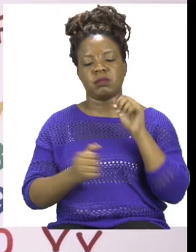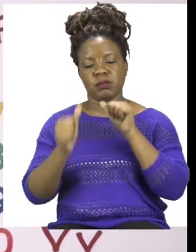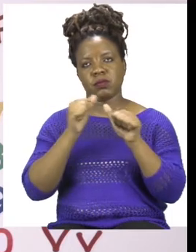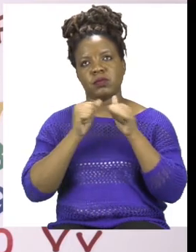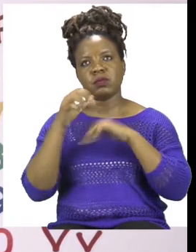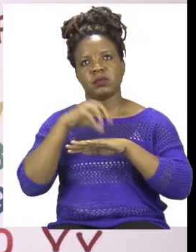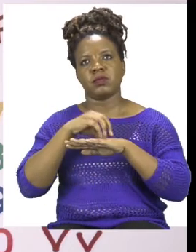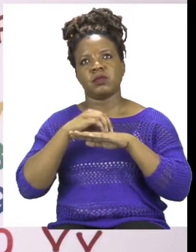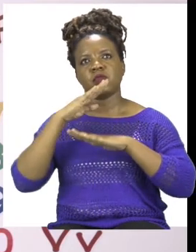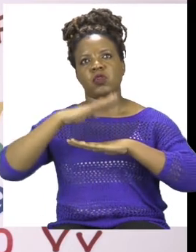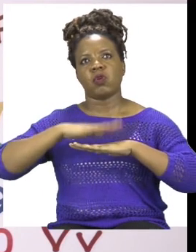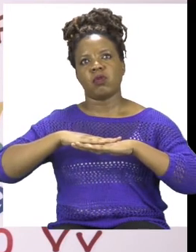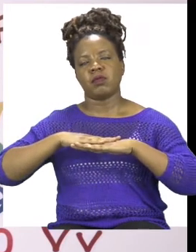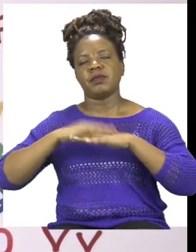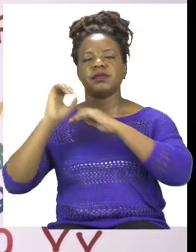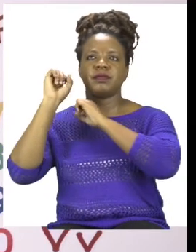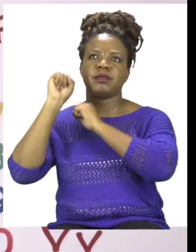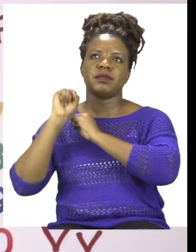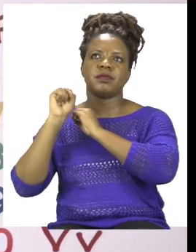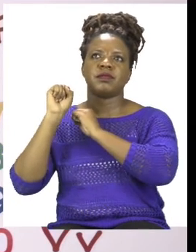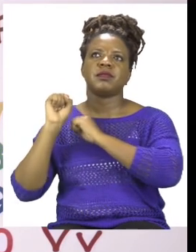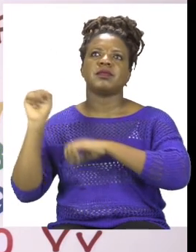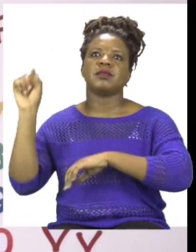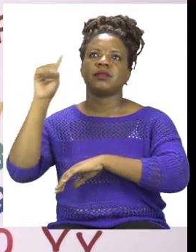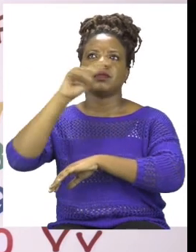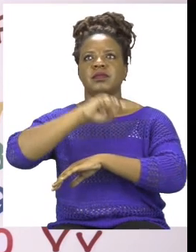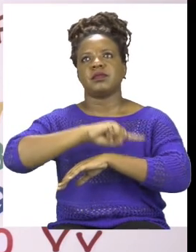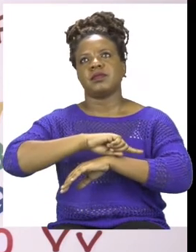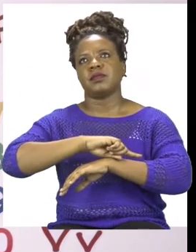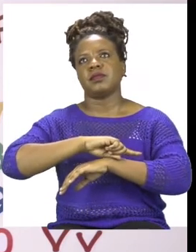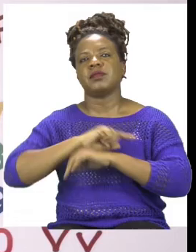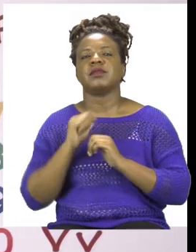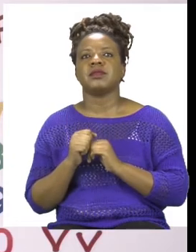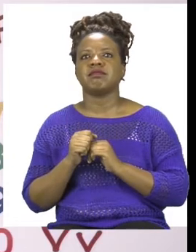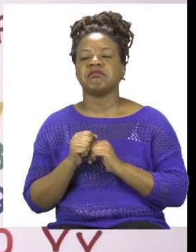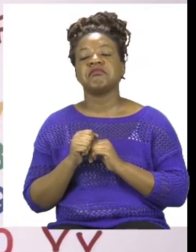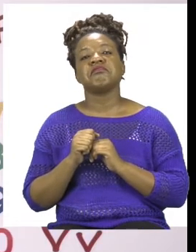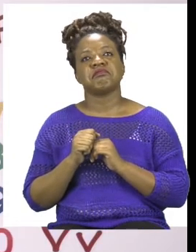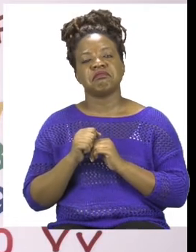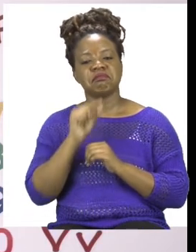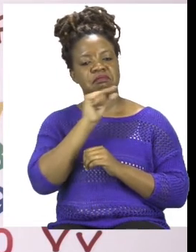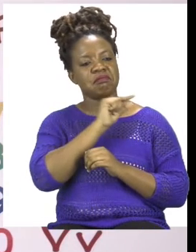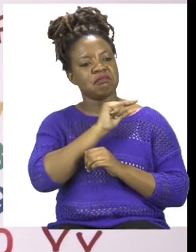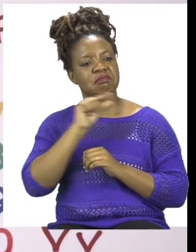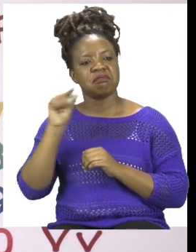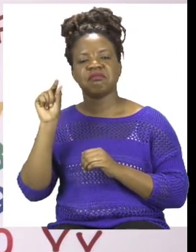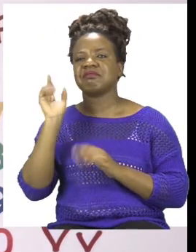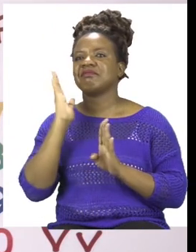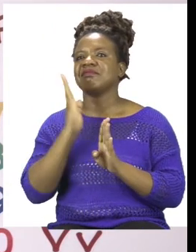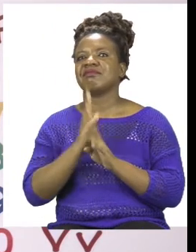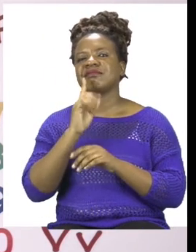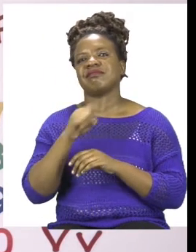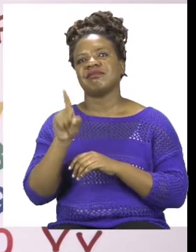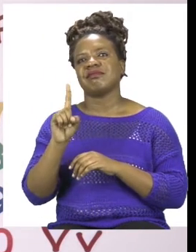eats cake on Christmas day. And now our sentence makes sense and is complete.